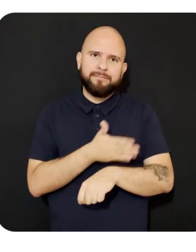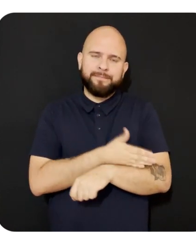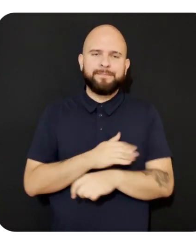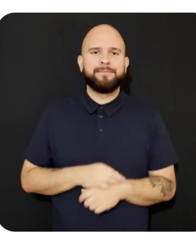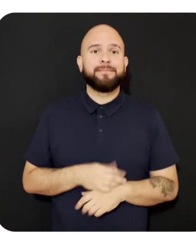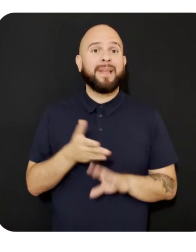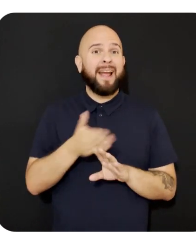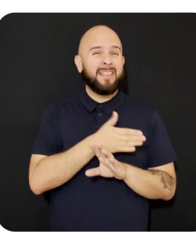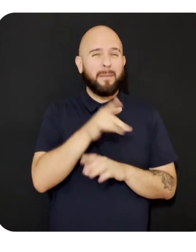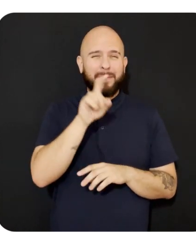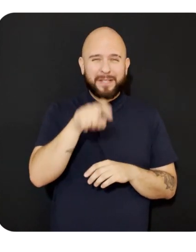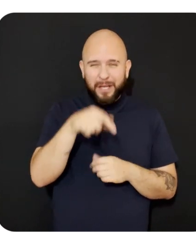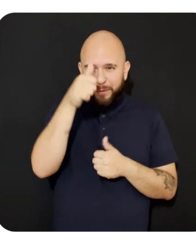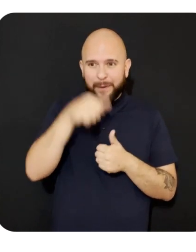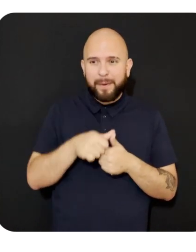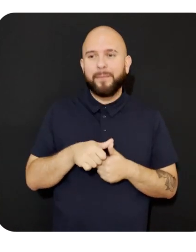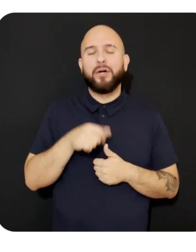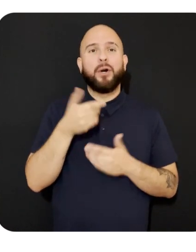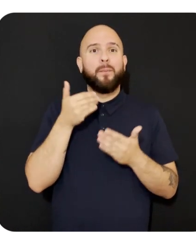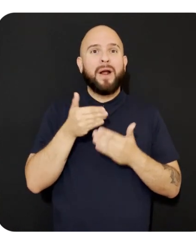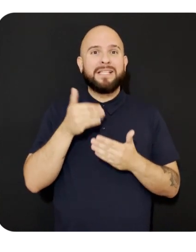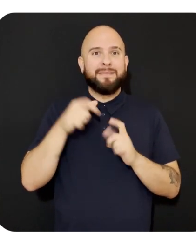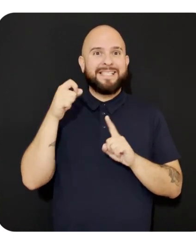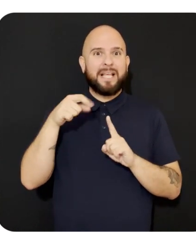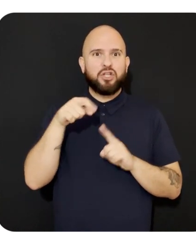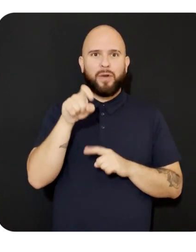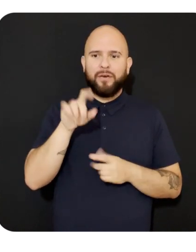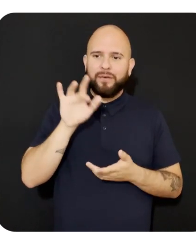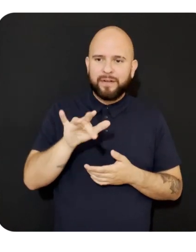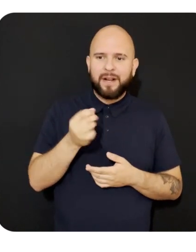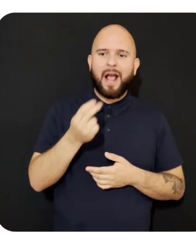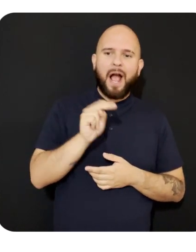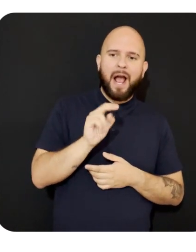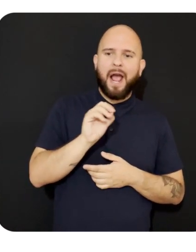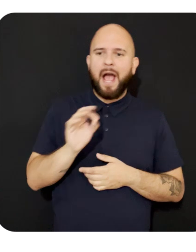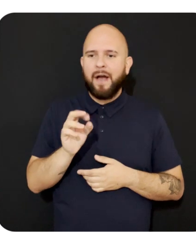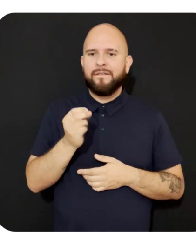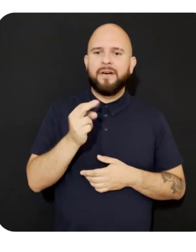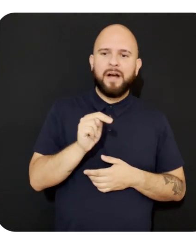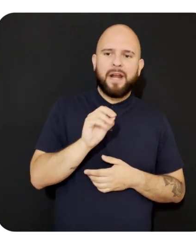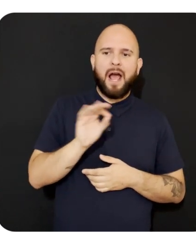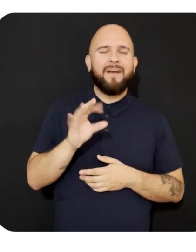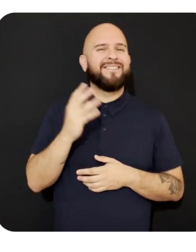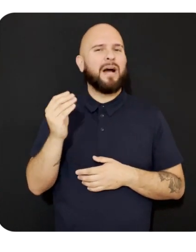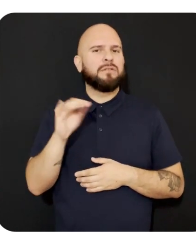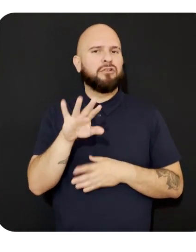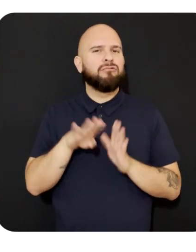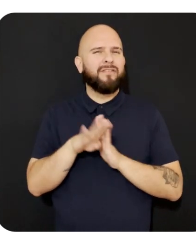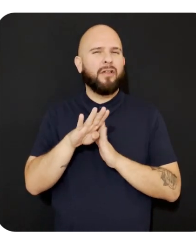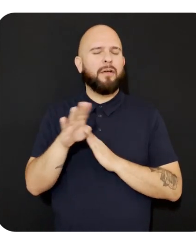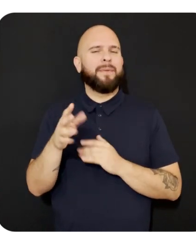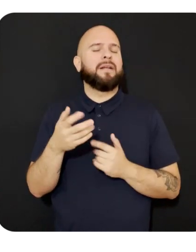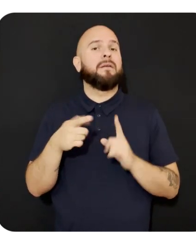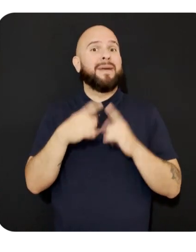remember to re-enable the device's proximity sensor outside your development sessions. But now, Device Manager includes a new